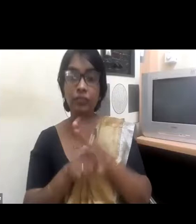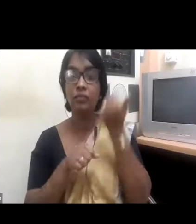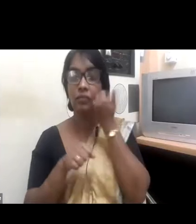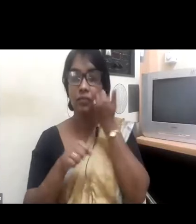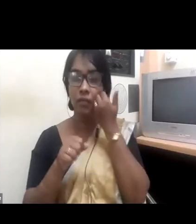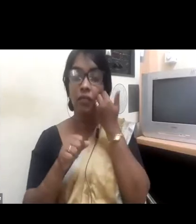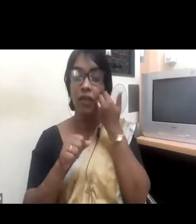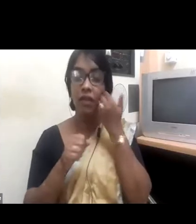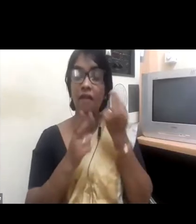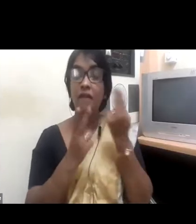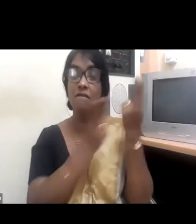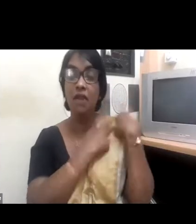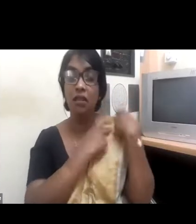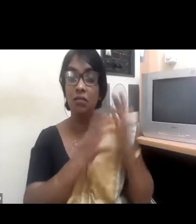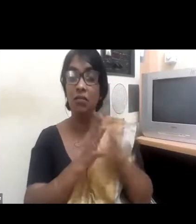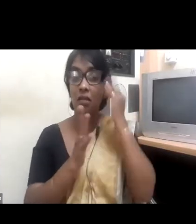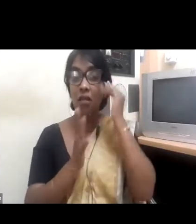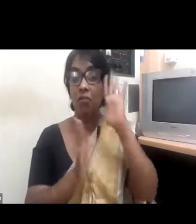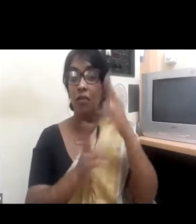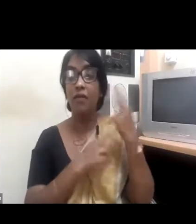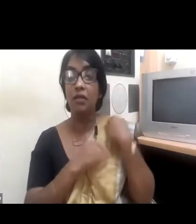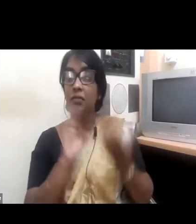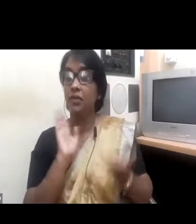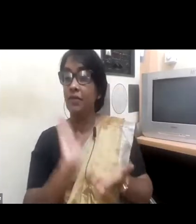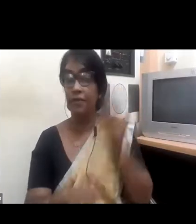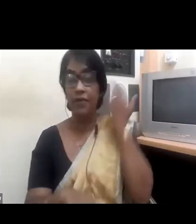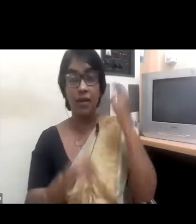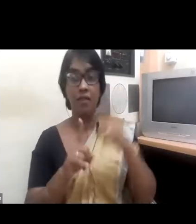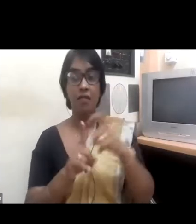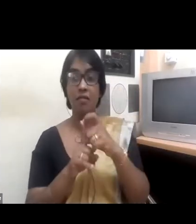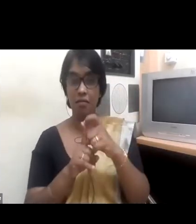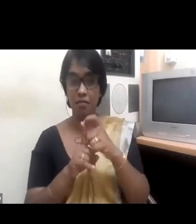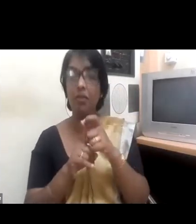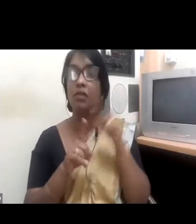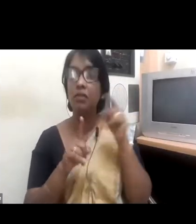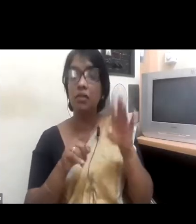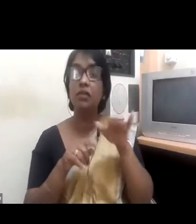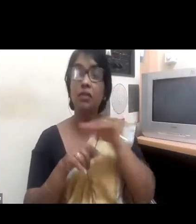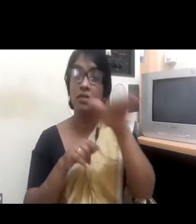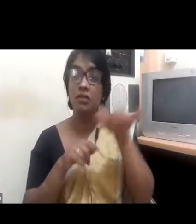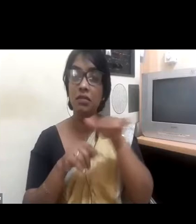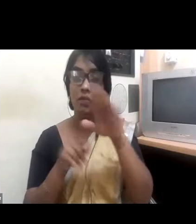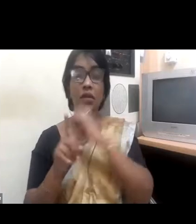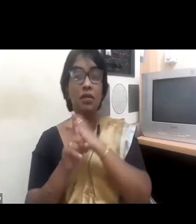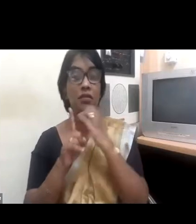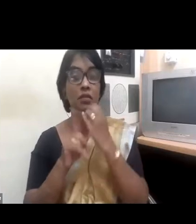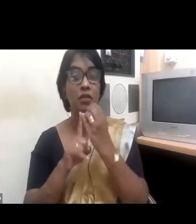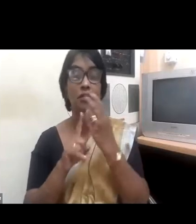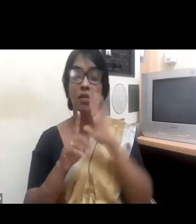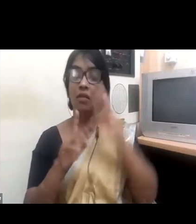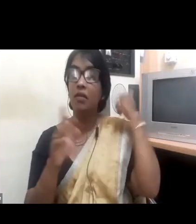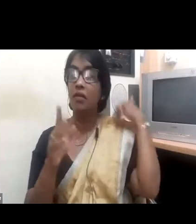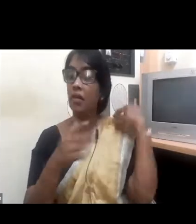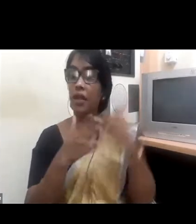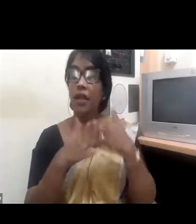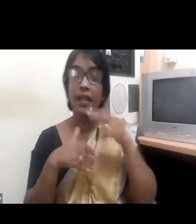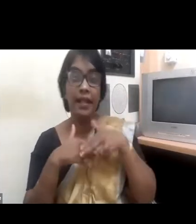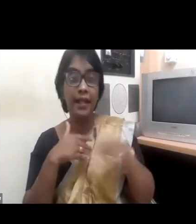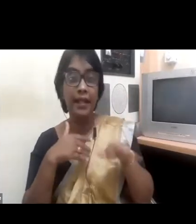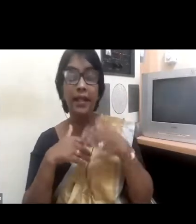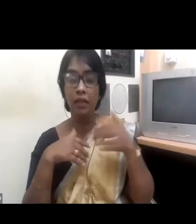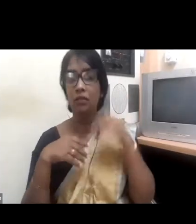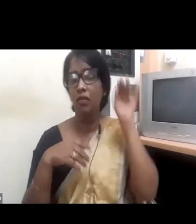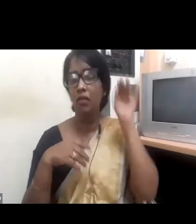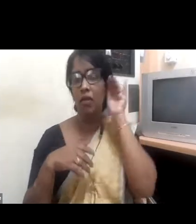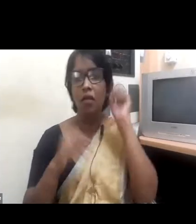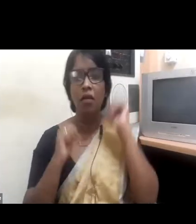Recognizing the social, cultural, and historic reasons that are holding talented women from leading our business is